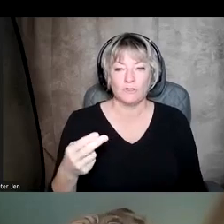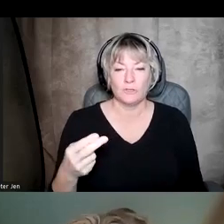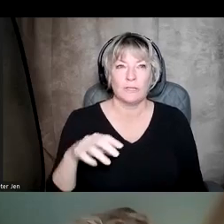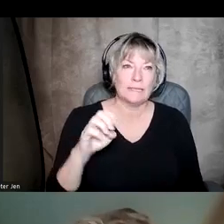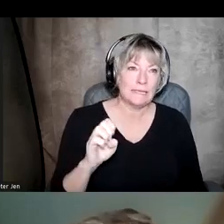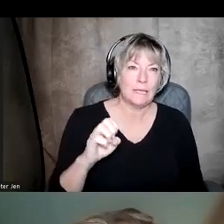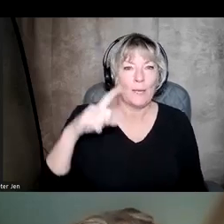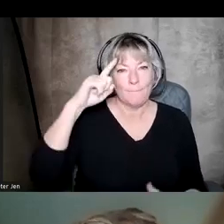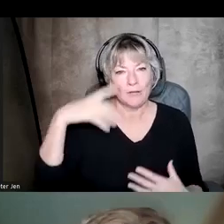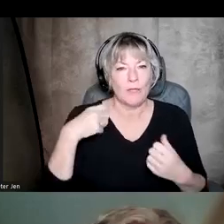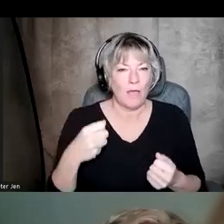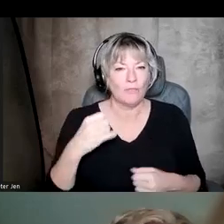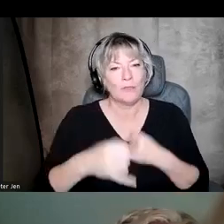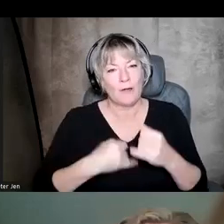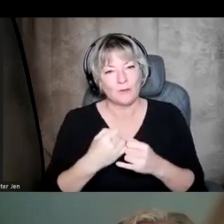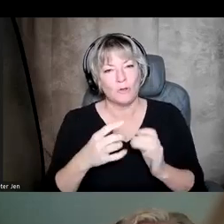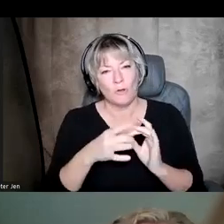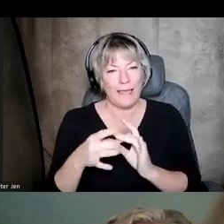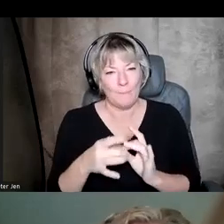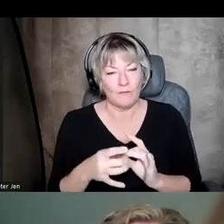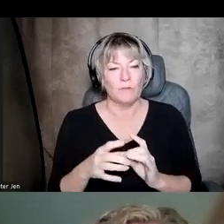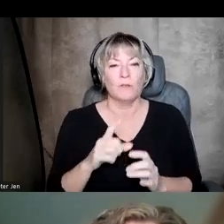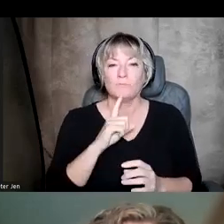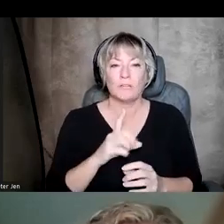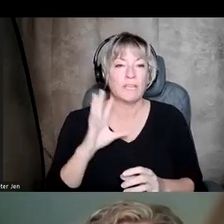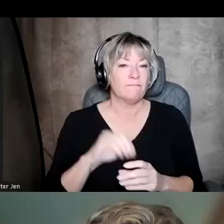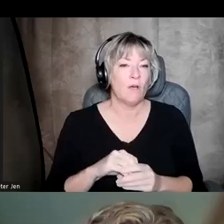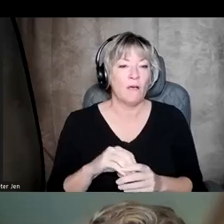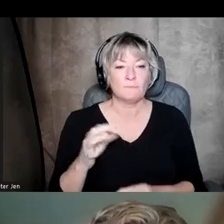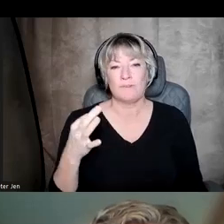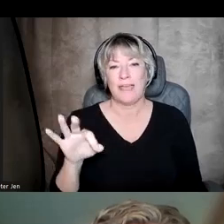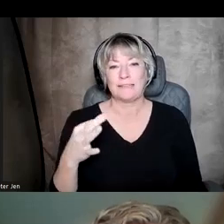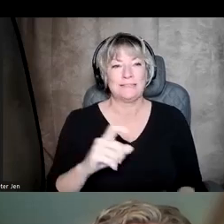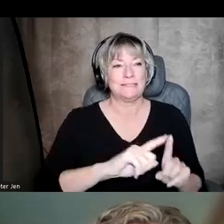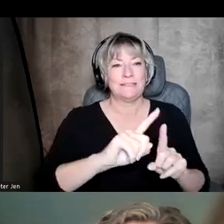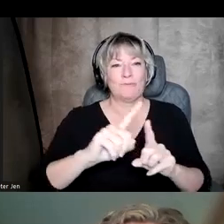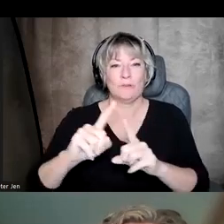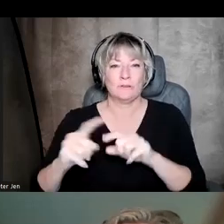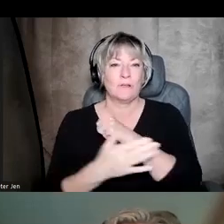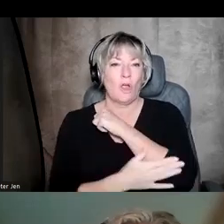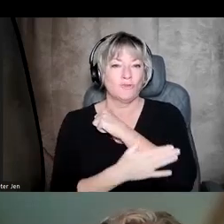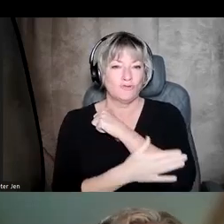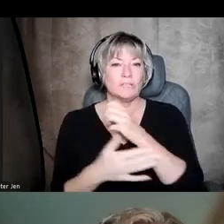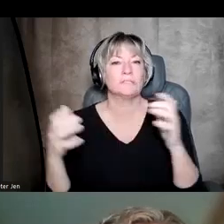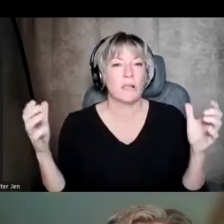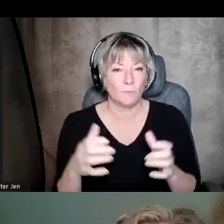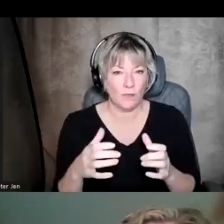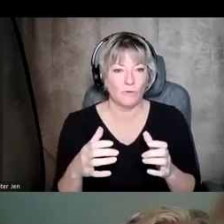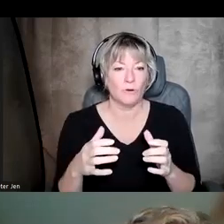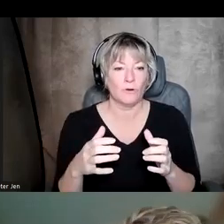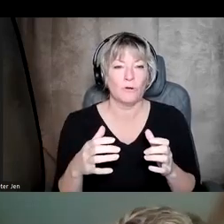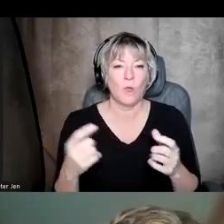eMental Health International Collaborative really involves about 19 nations coming together, having